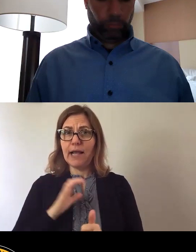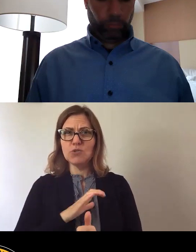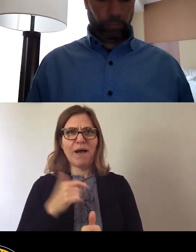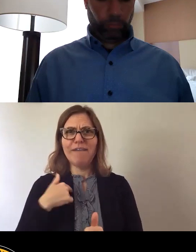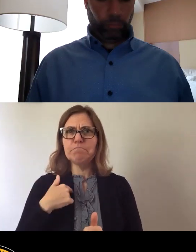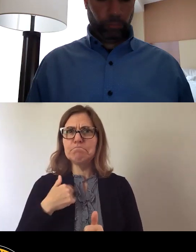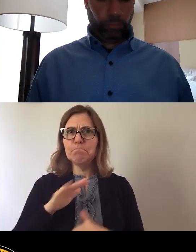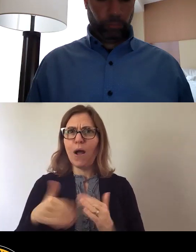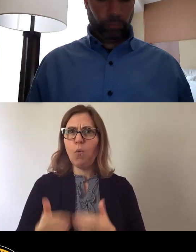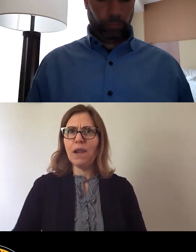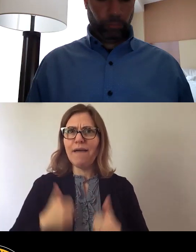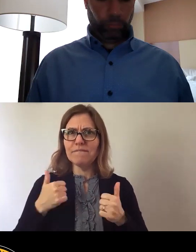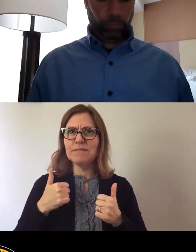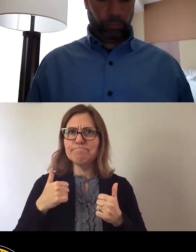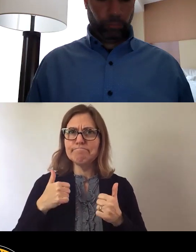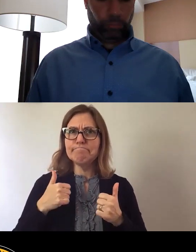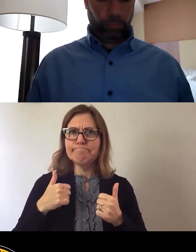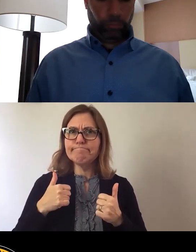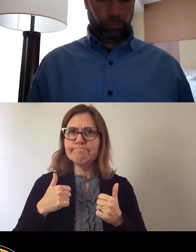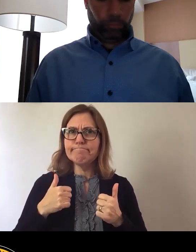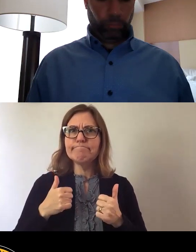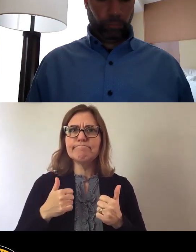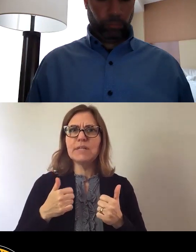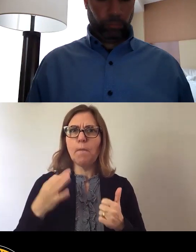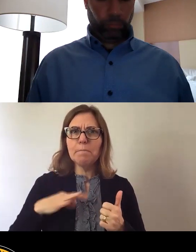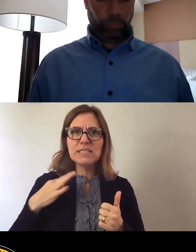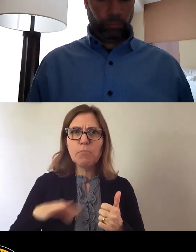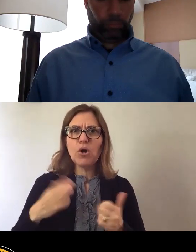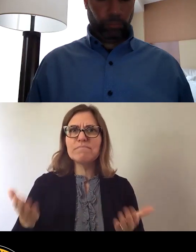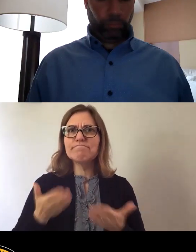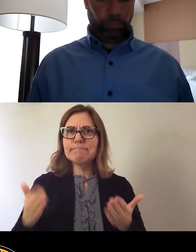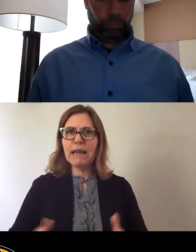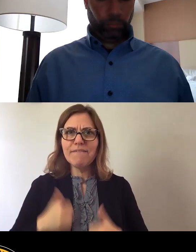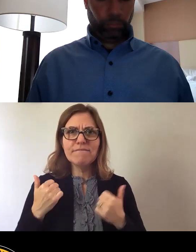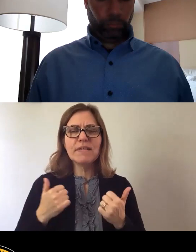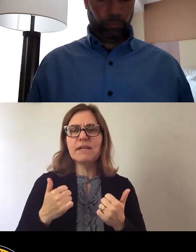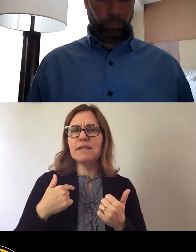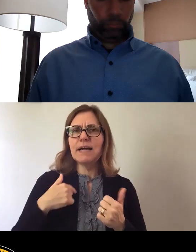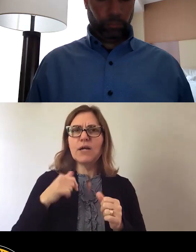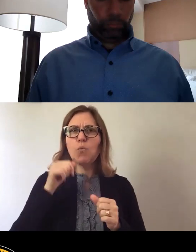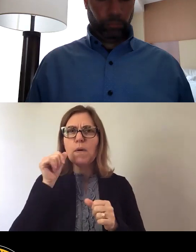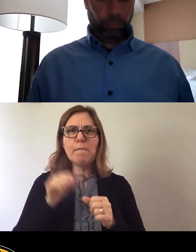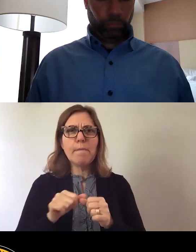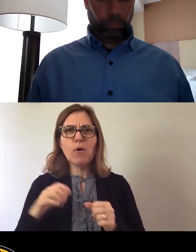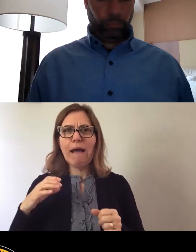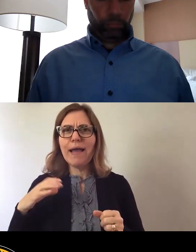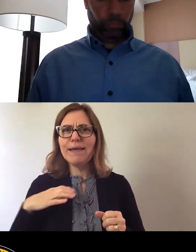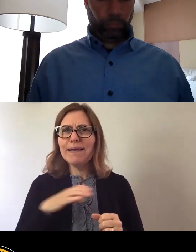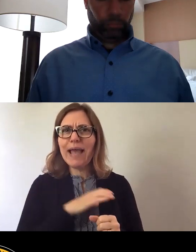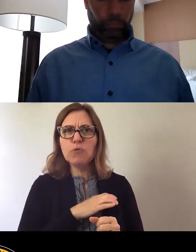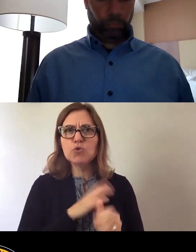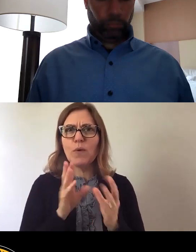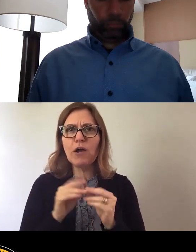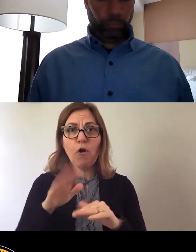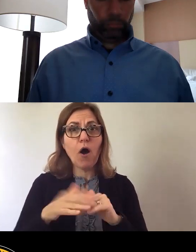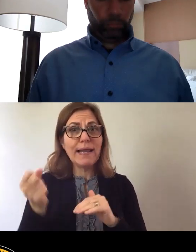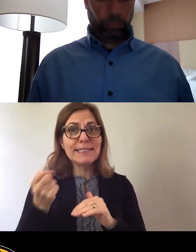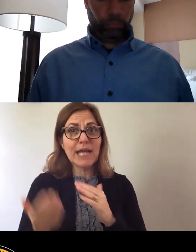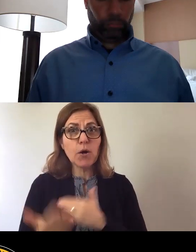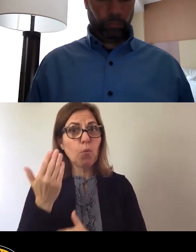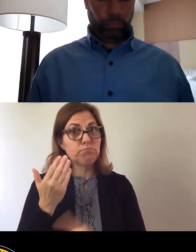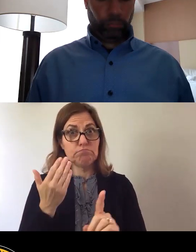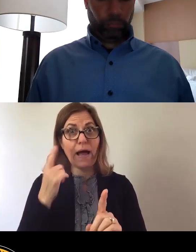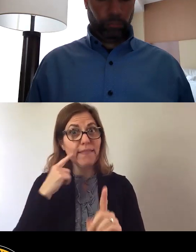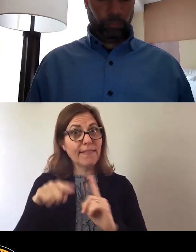I've attended hundreds of city council meetings. This is the first time I remember there being a council hearing on a Saturday morning, which I think is positive, right,